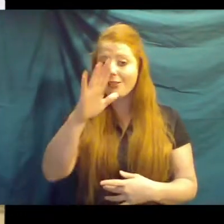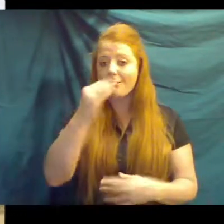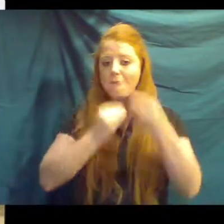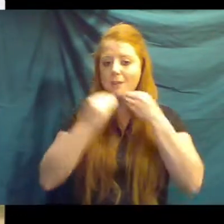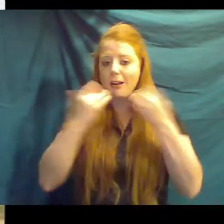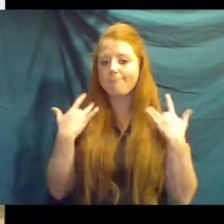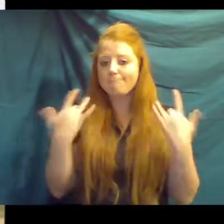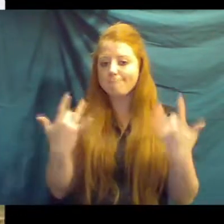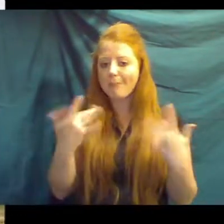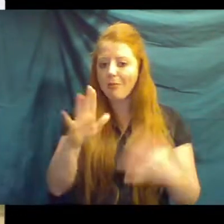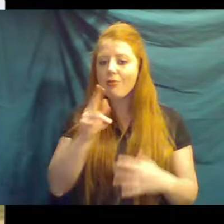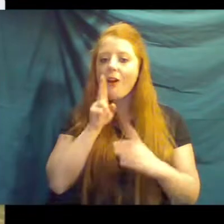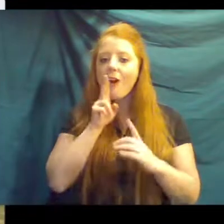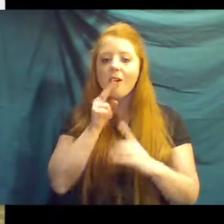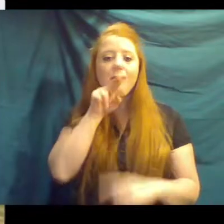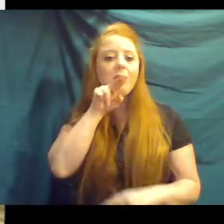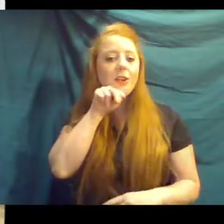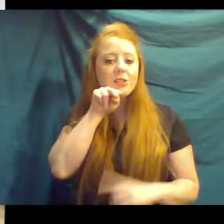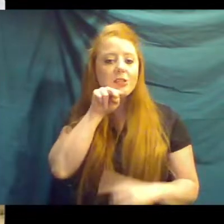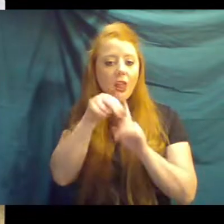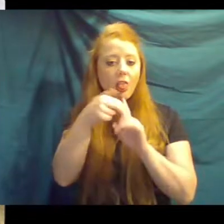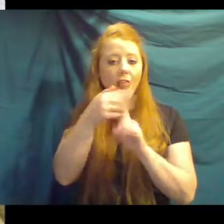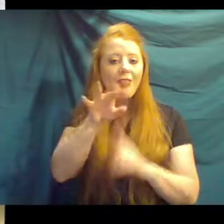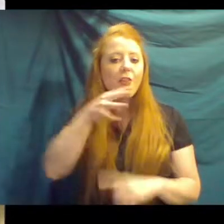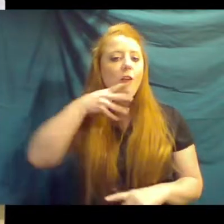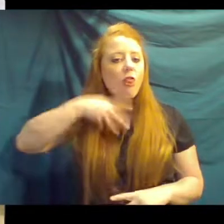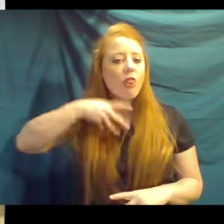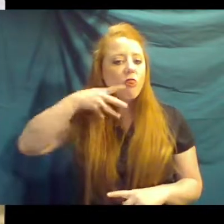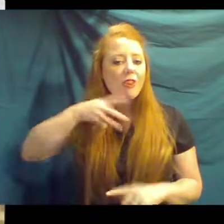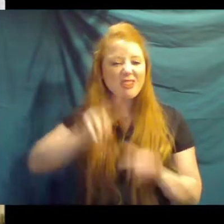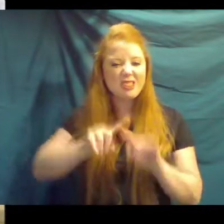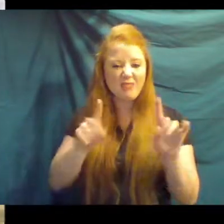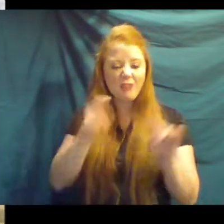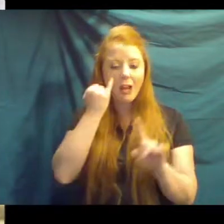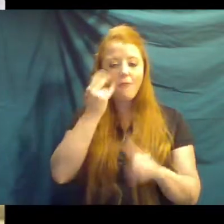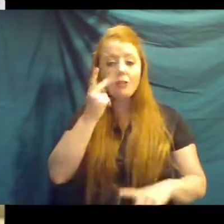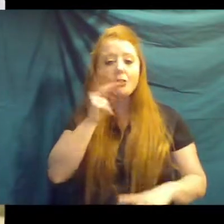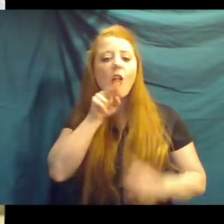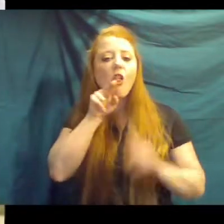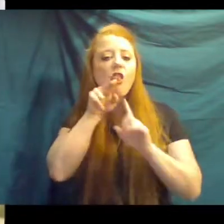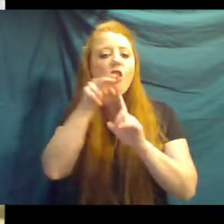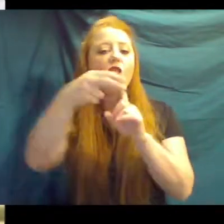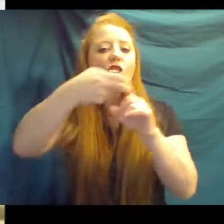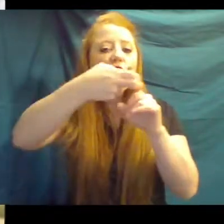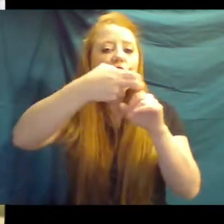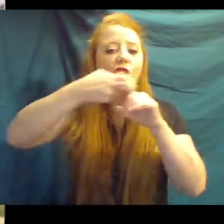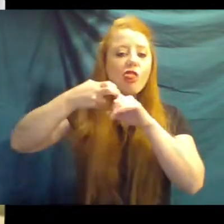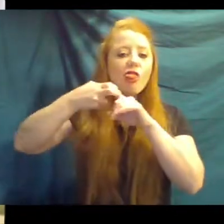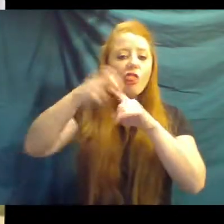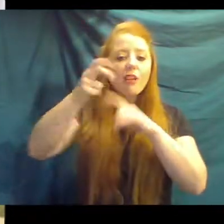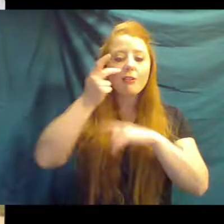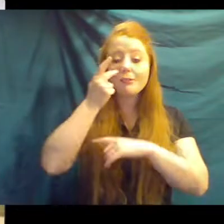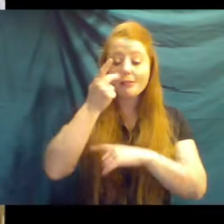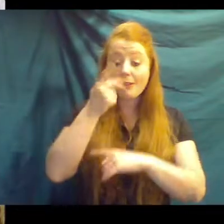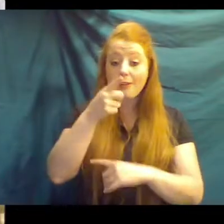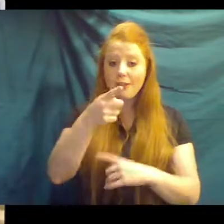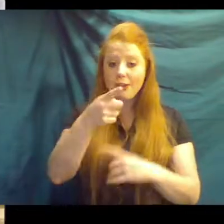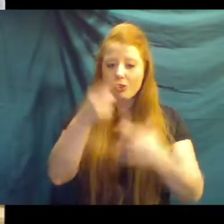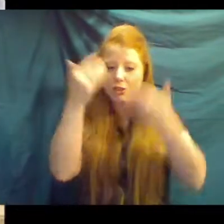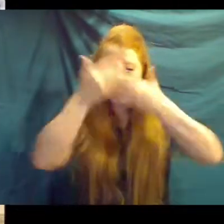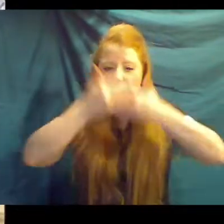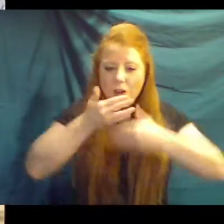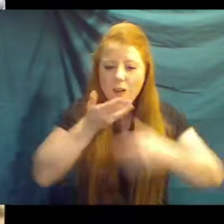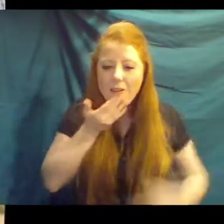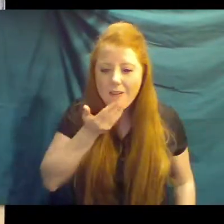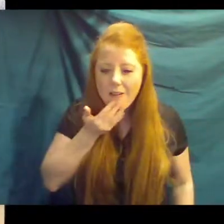tongues and their saliva. If you can see their tongues when they're sticking them out, trying to wrap it around all the branches, you can see that it's dark in